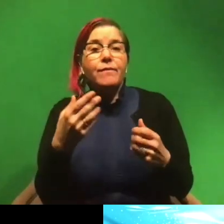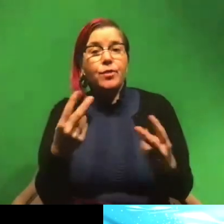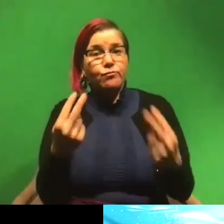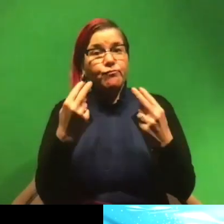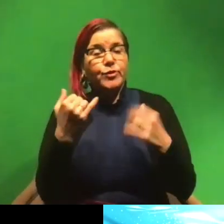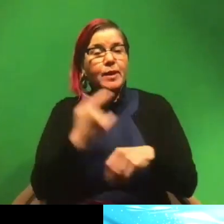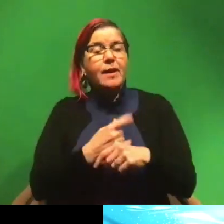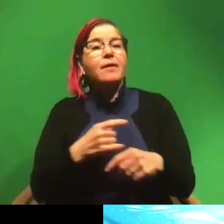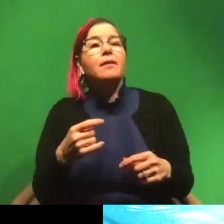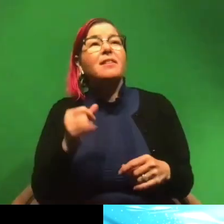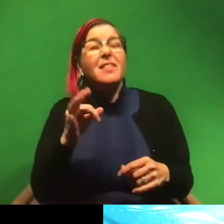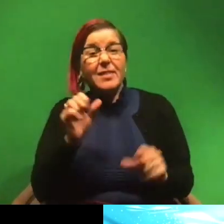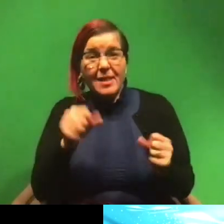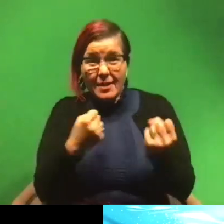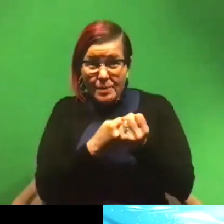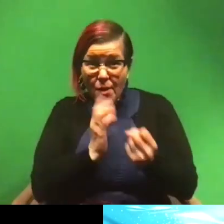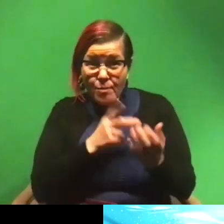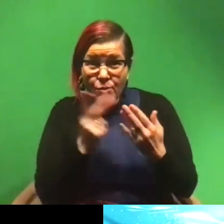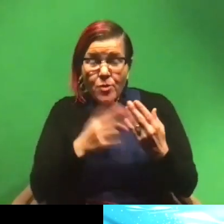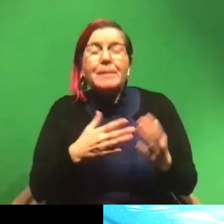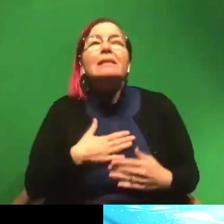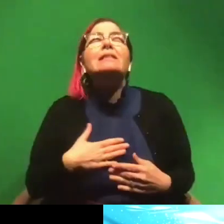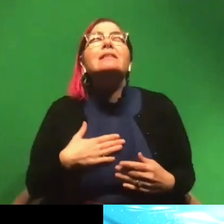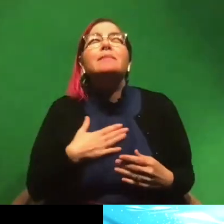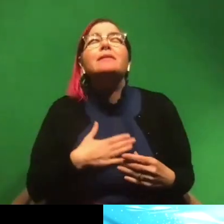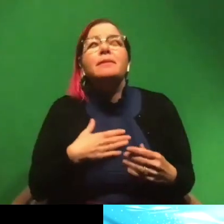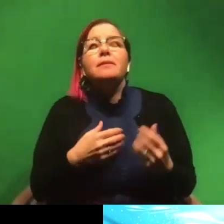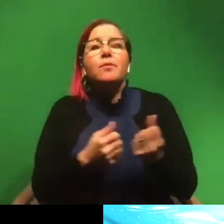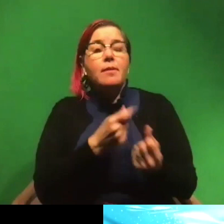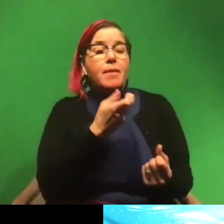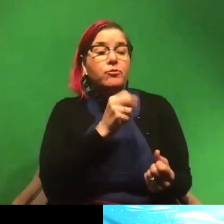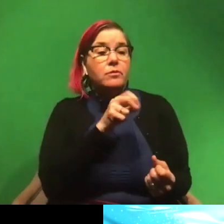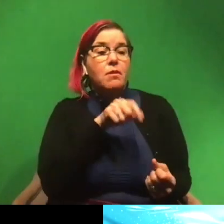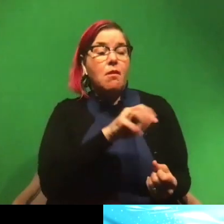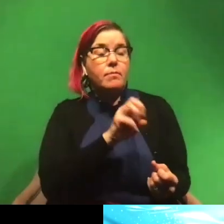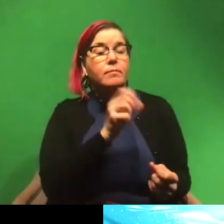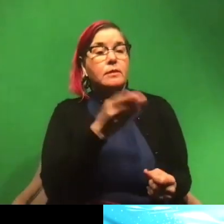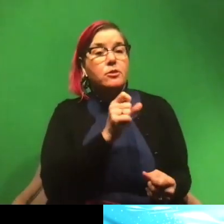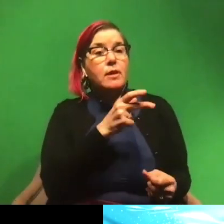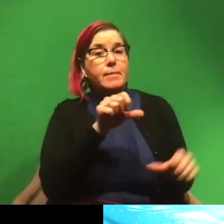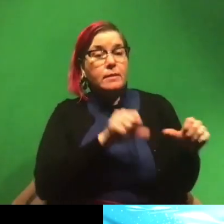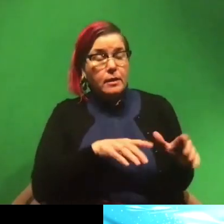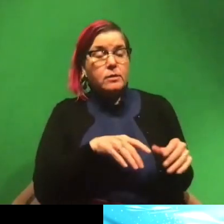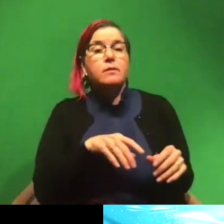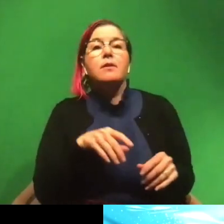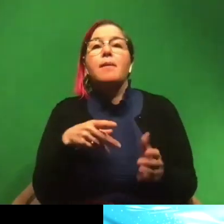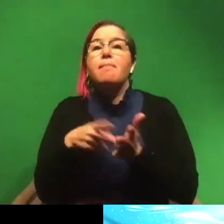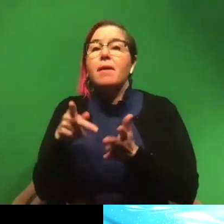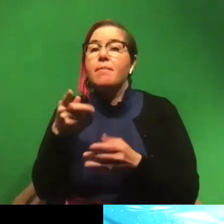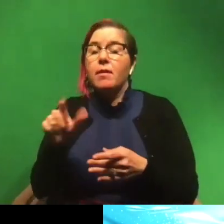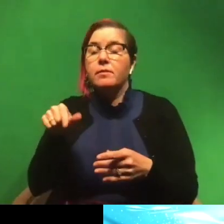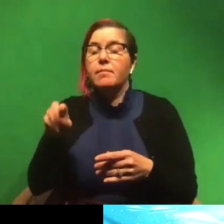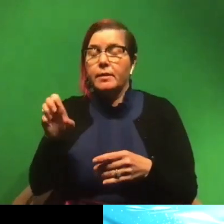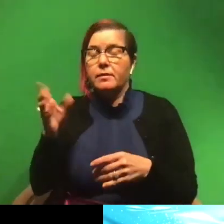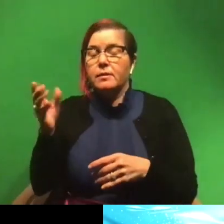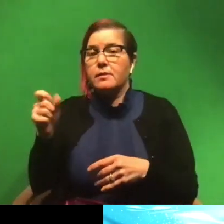today. If you can support our program, please, please do patreon.com slash Skype a Scientist and paypal.me